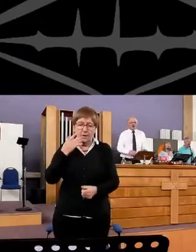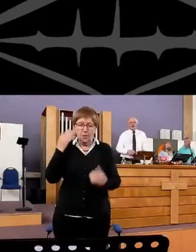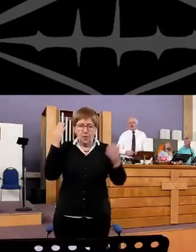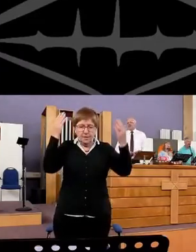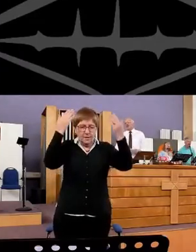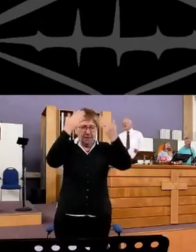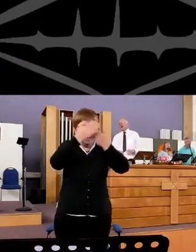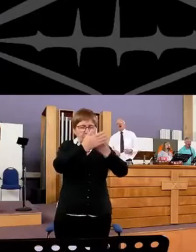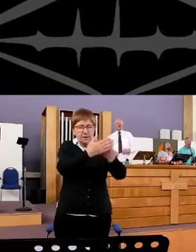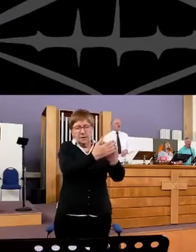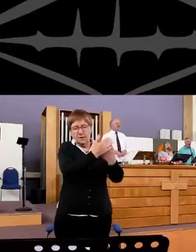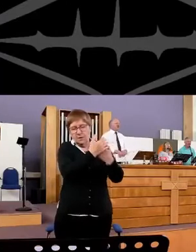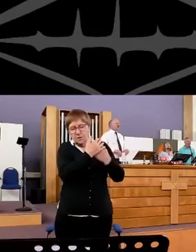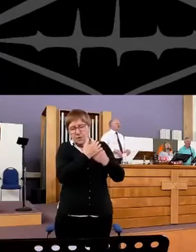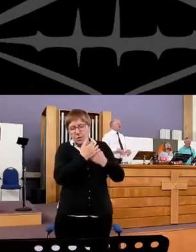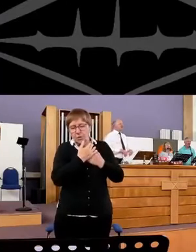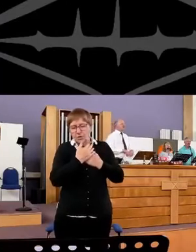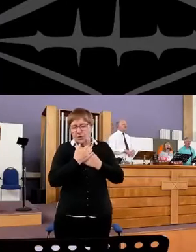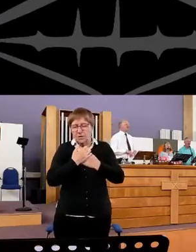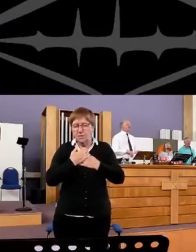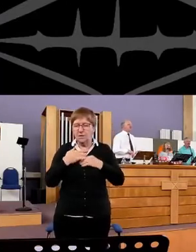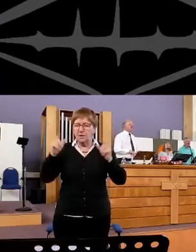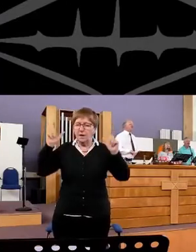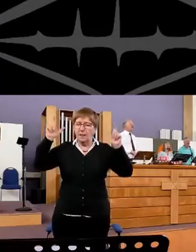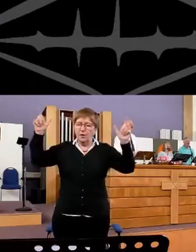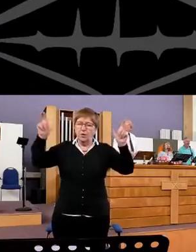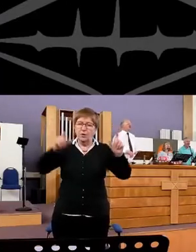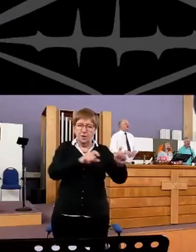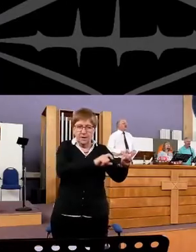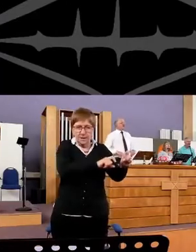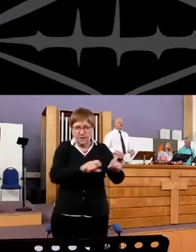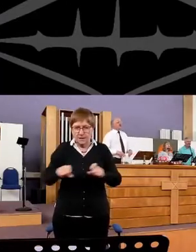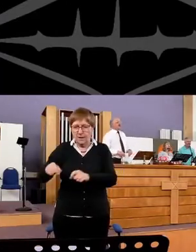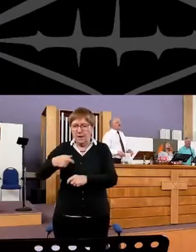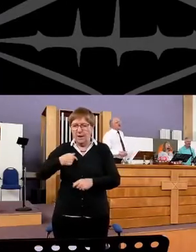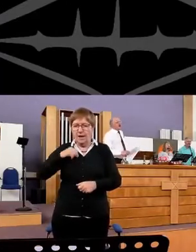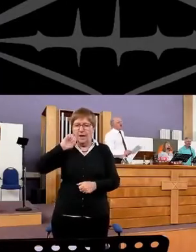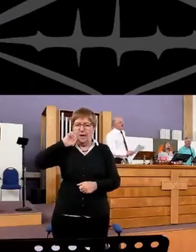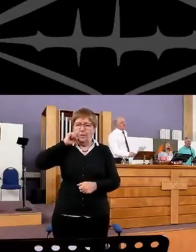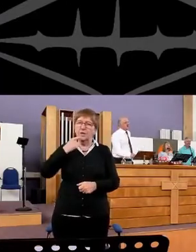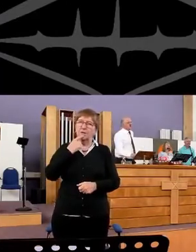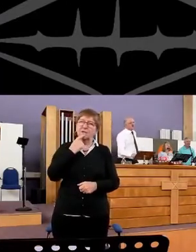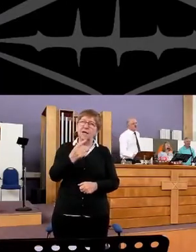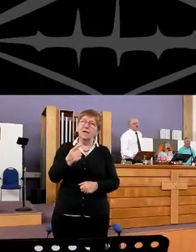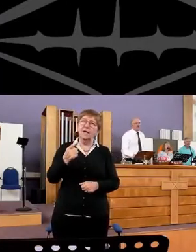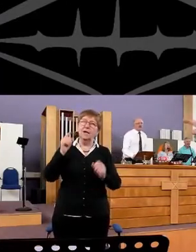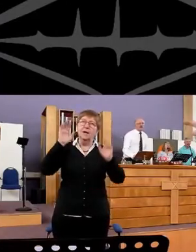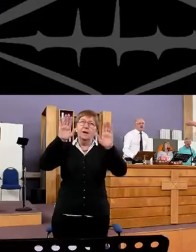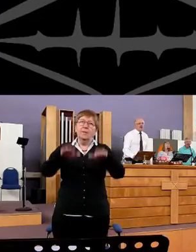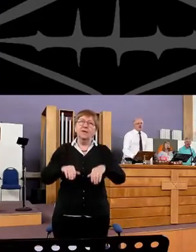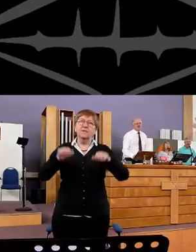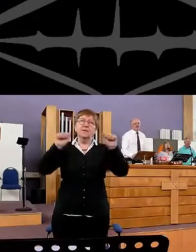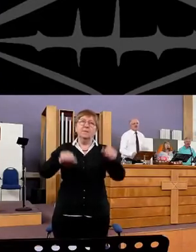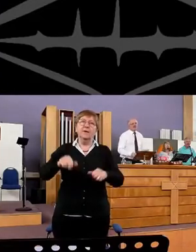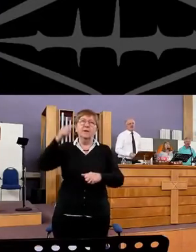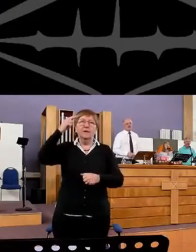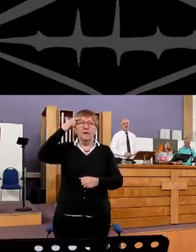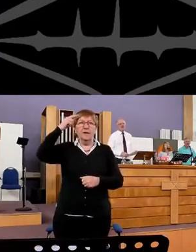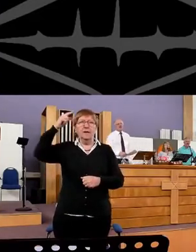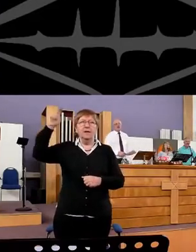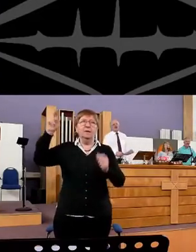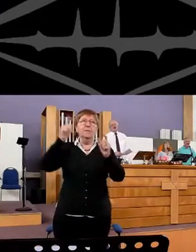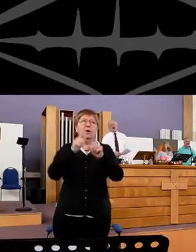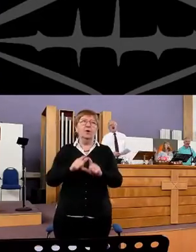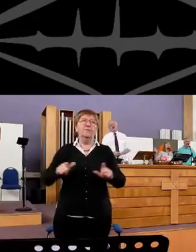And when the darkness closes in dark Still I will sing Blessed be the